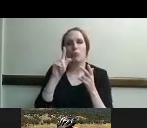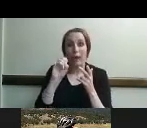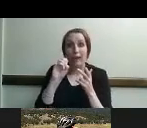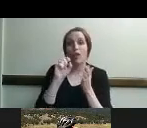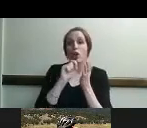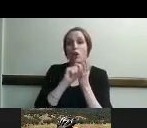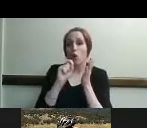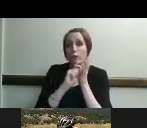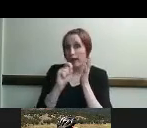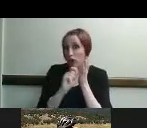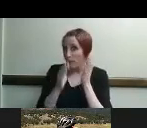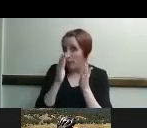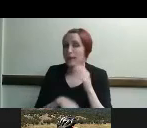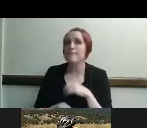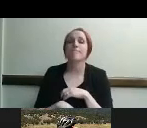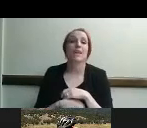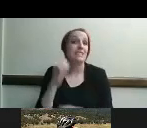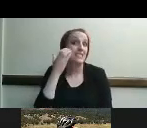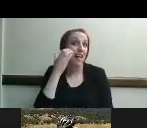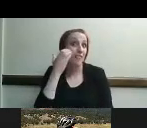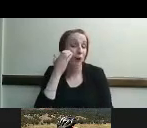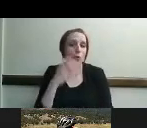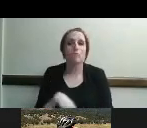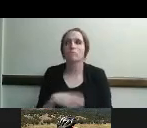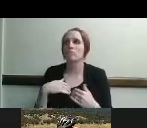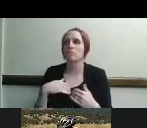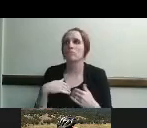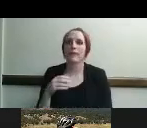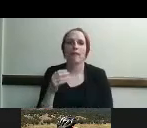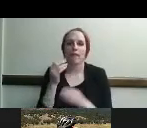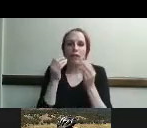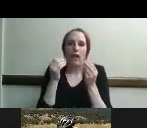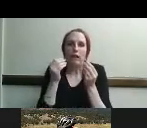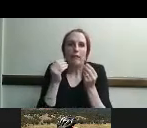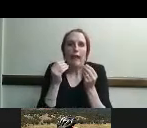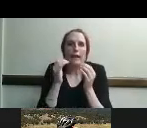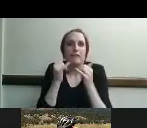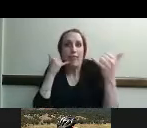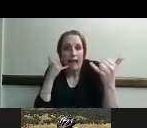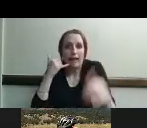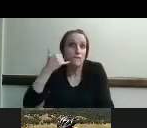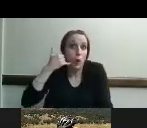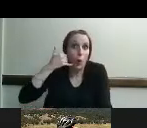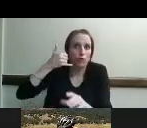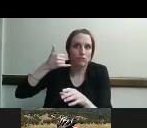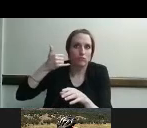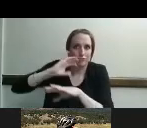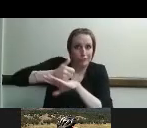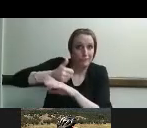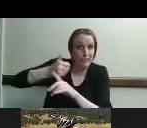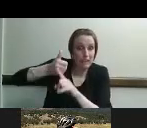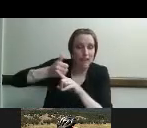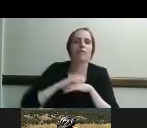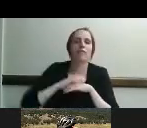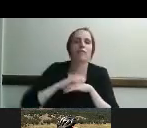a cell phone it could be a landline phone um and it may be more than one of those depending on what the needs